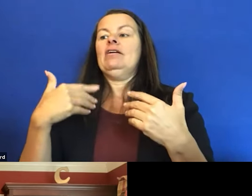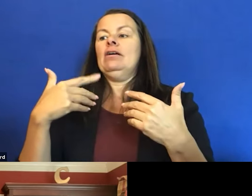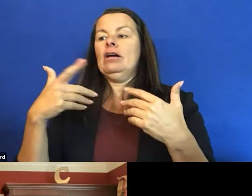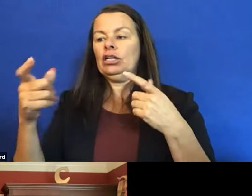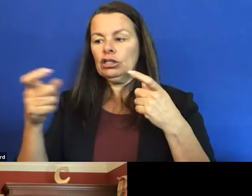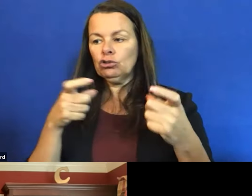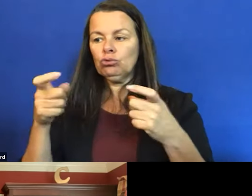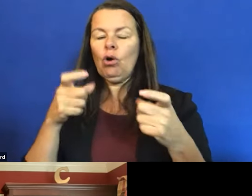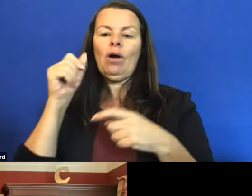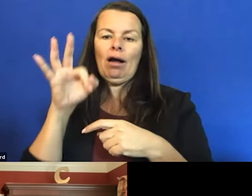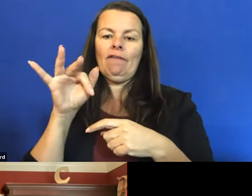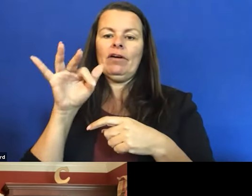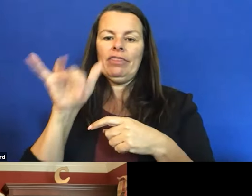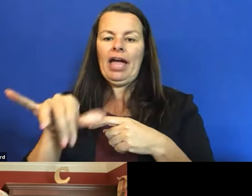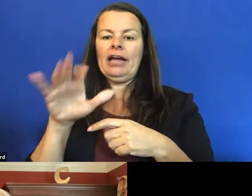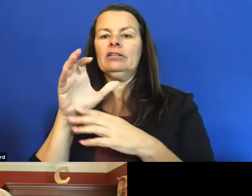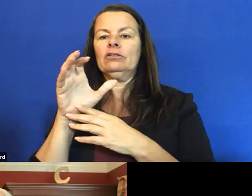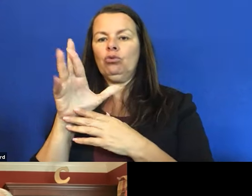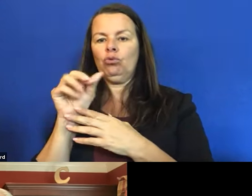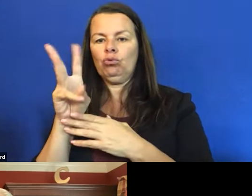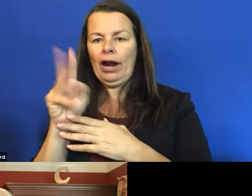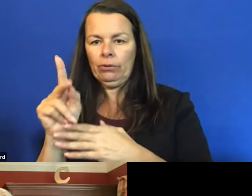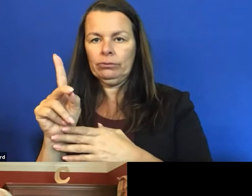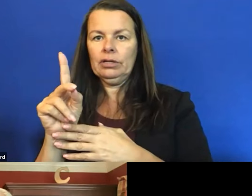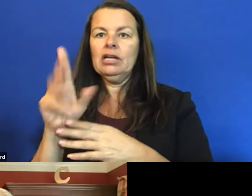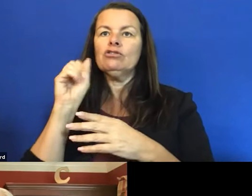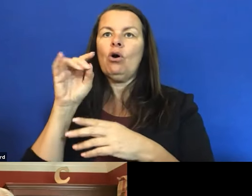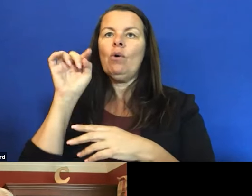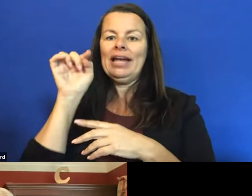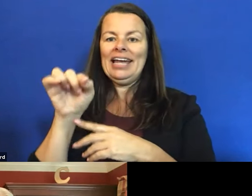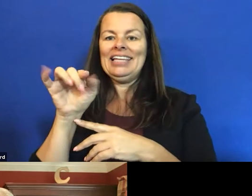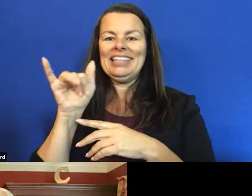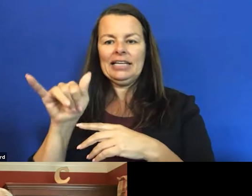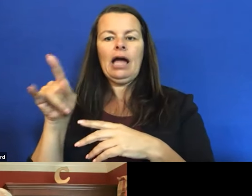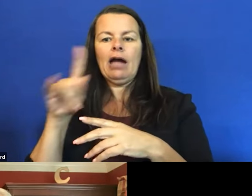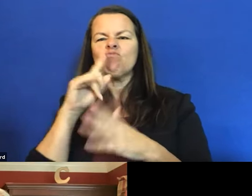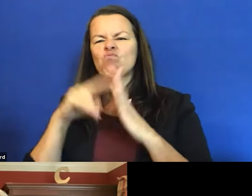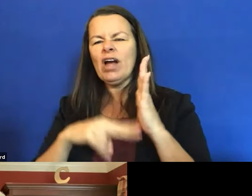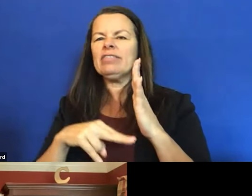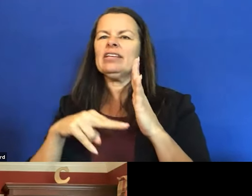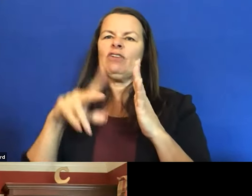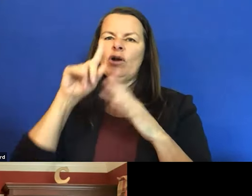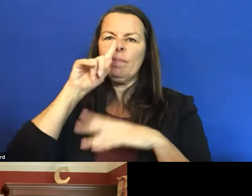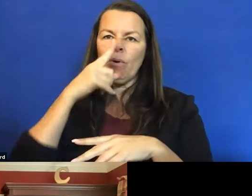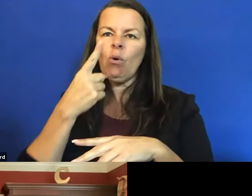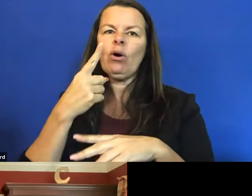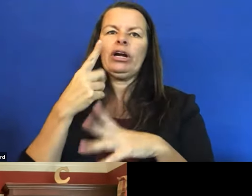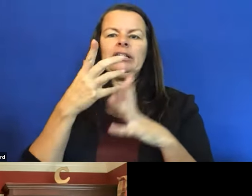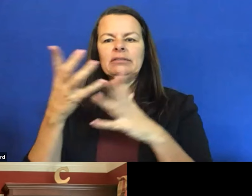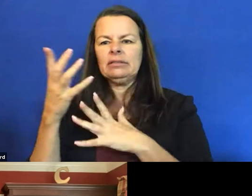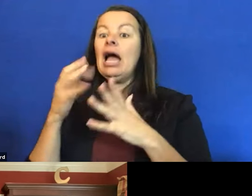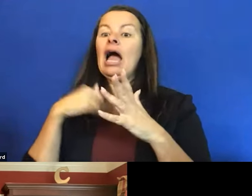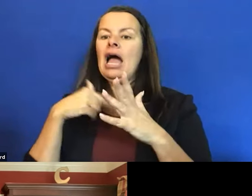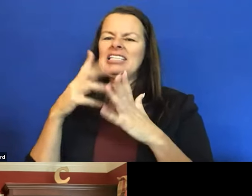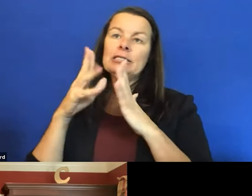the crowd. So at the podium, I read this very boring pre-approved speech by the Vatican and the state department. I got through with